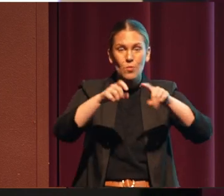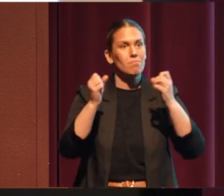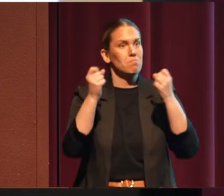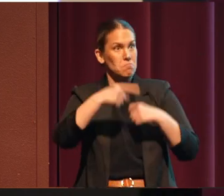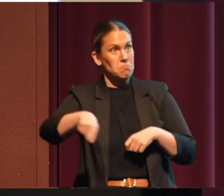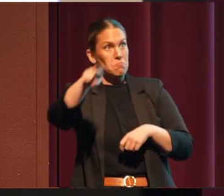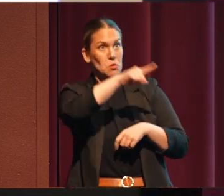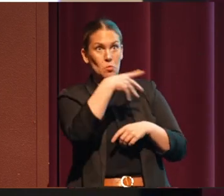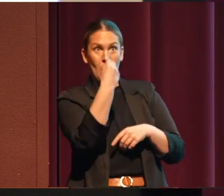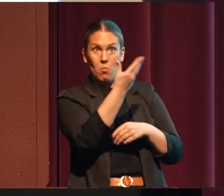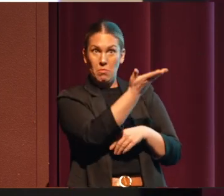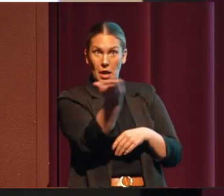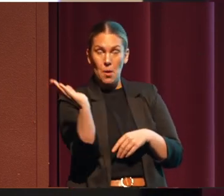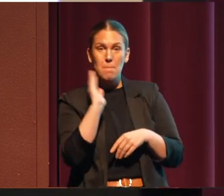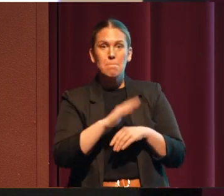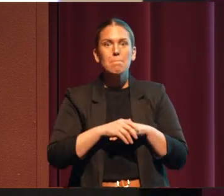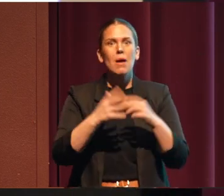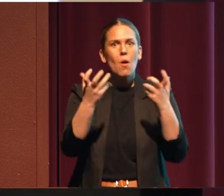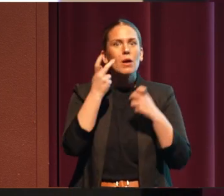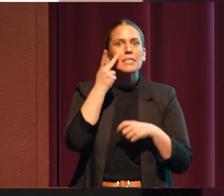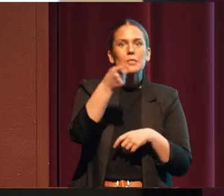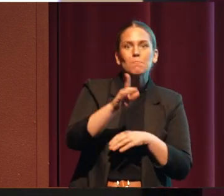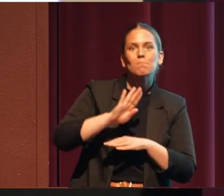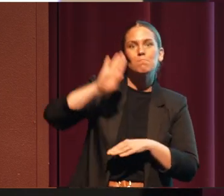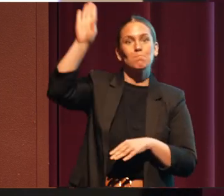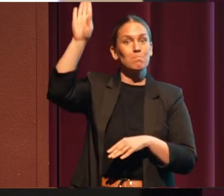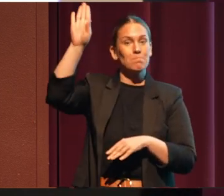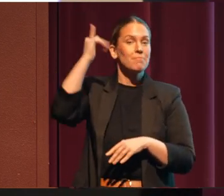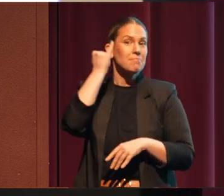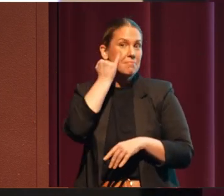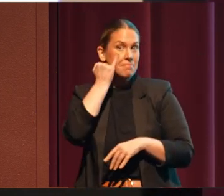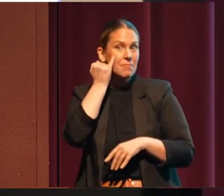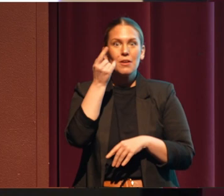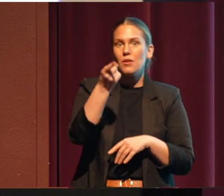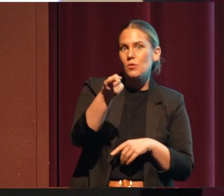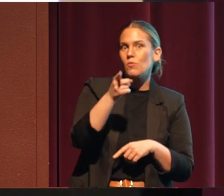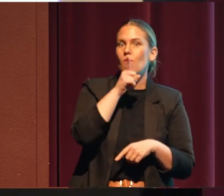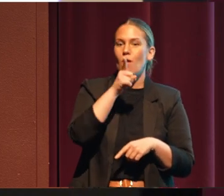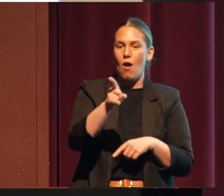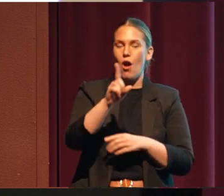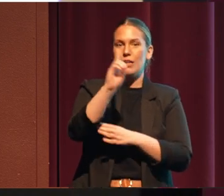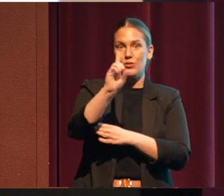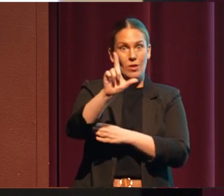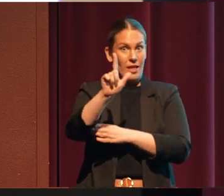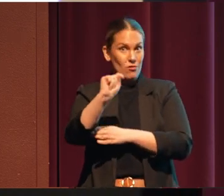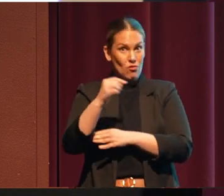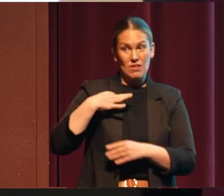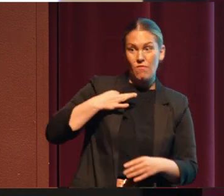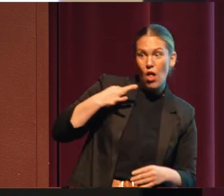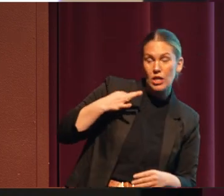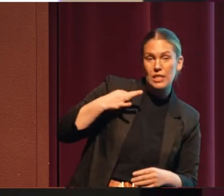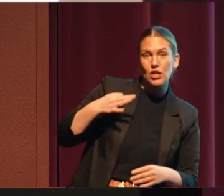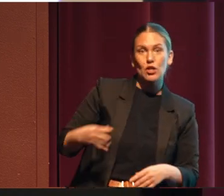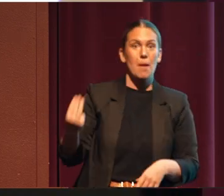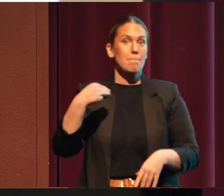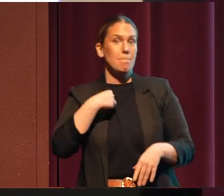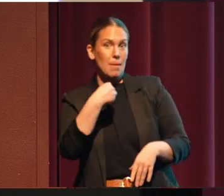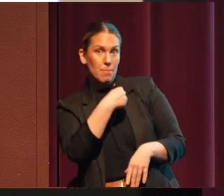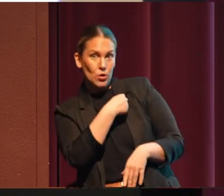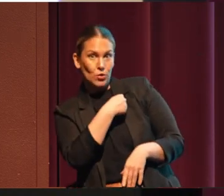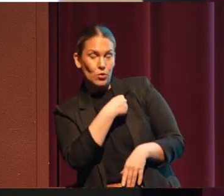out there, I'd love to see by show of hands if you are a land trust volunteer, a land trust member,